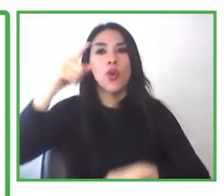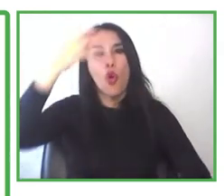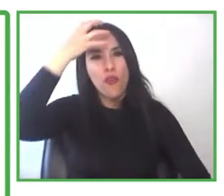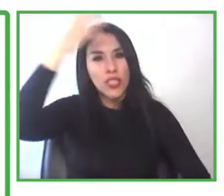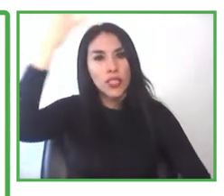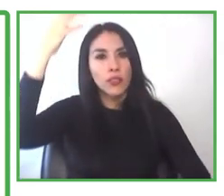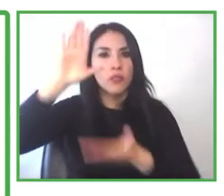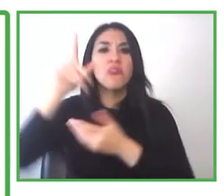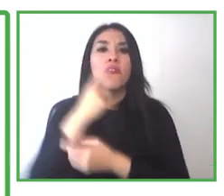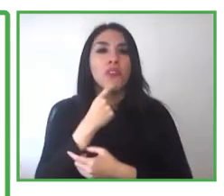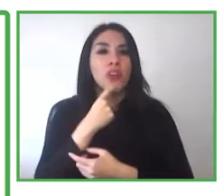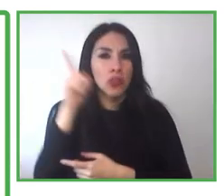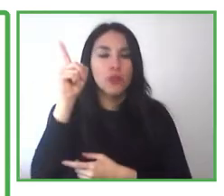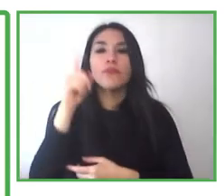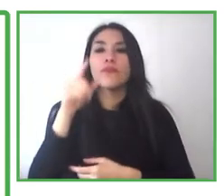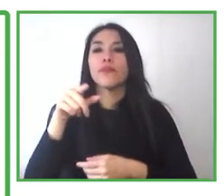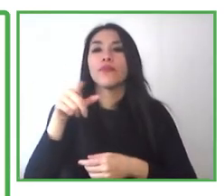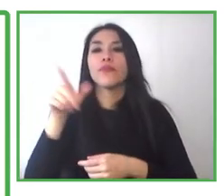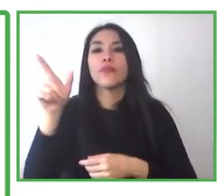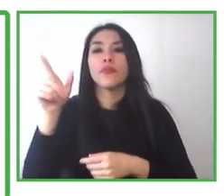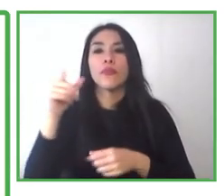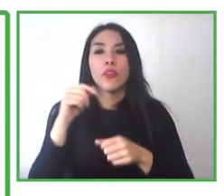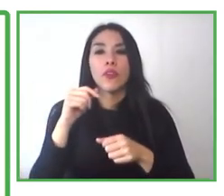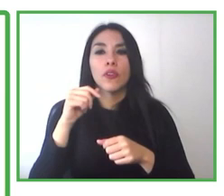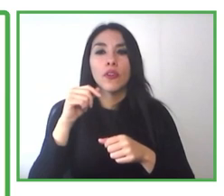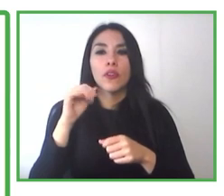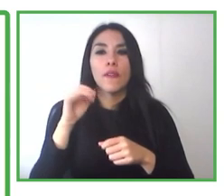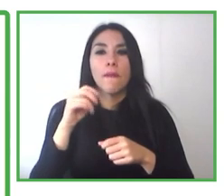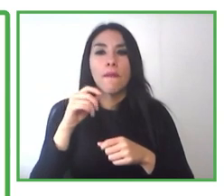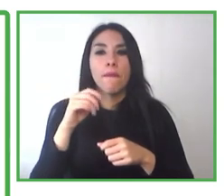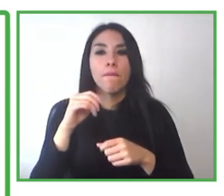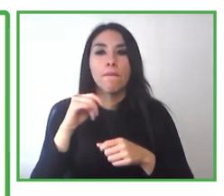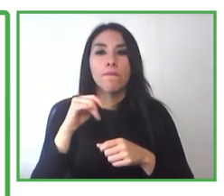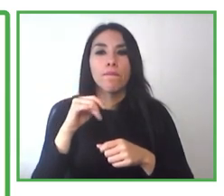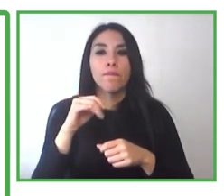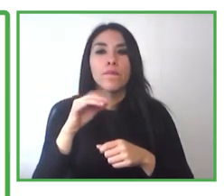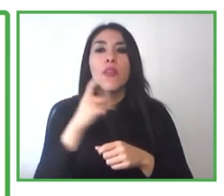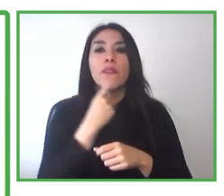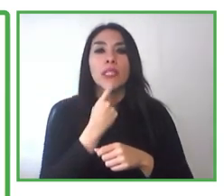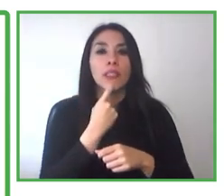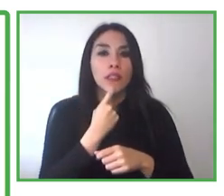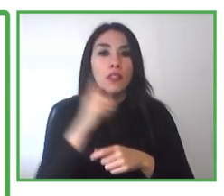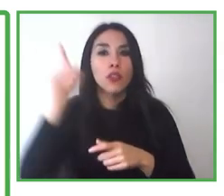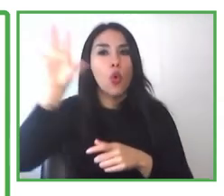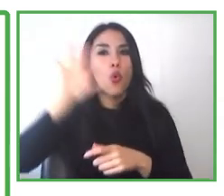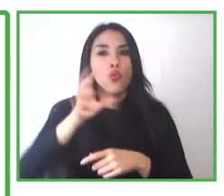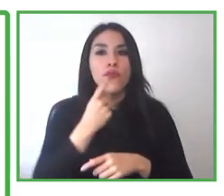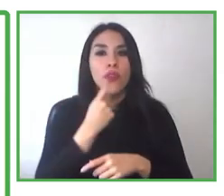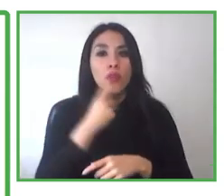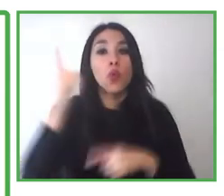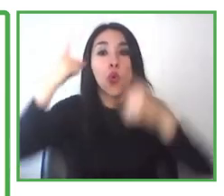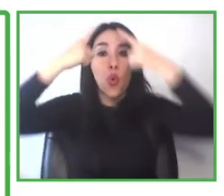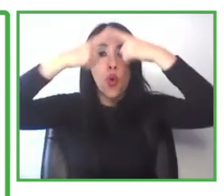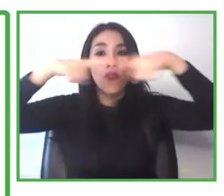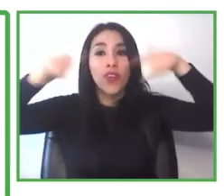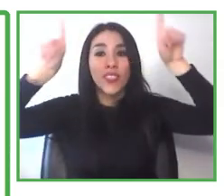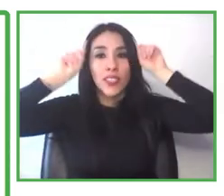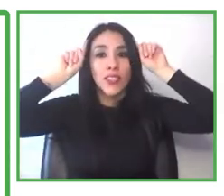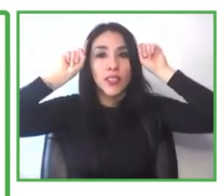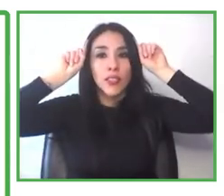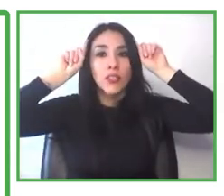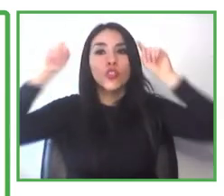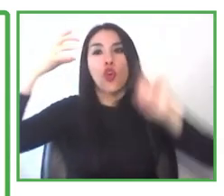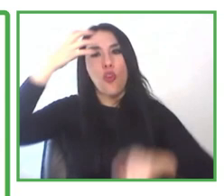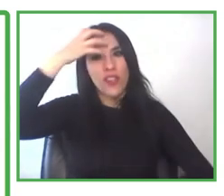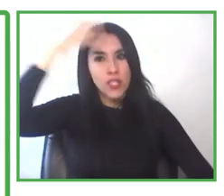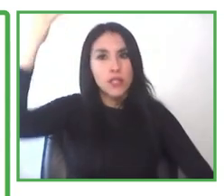She's a social worker in the University of Diak in Helsinki, and she specialises in the welfare of families. She has carried out